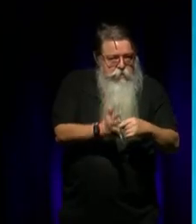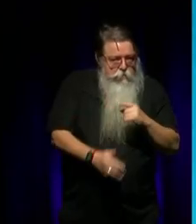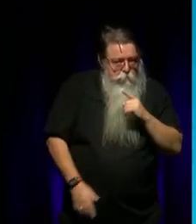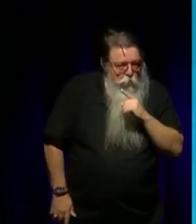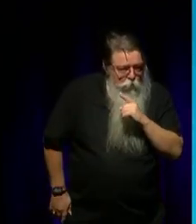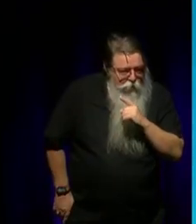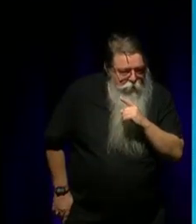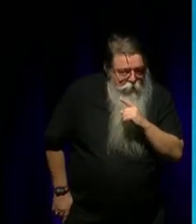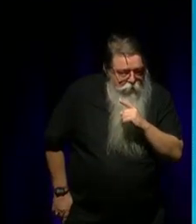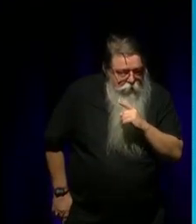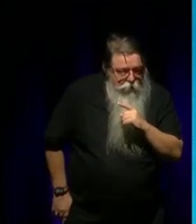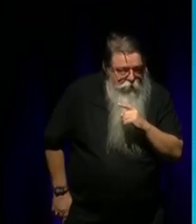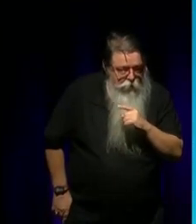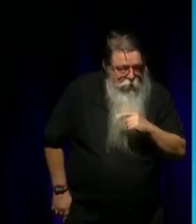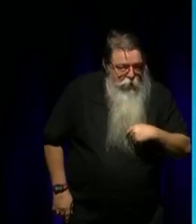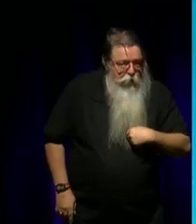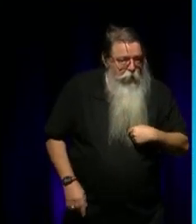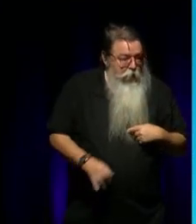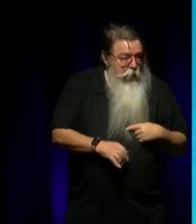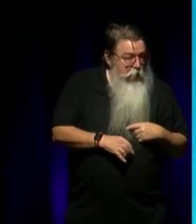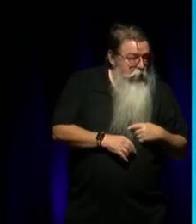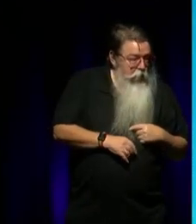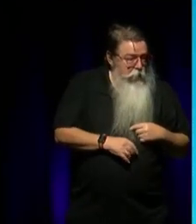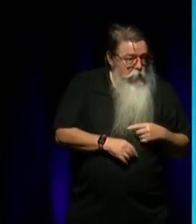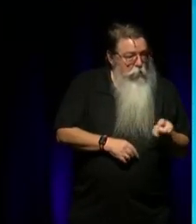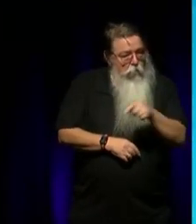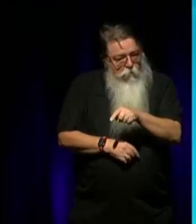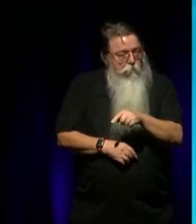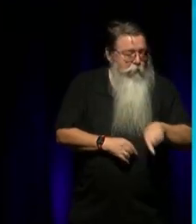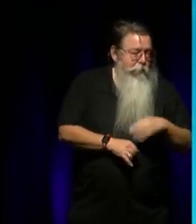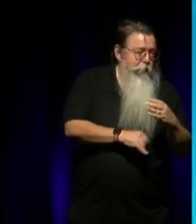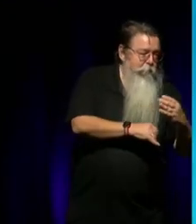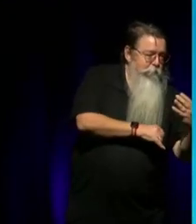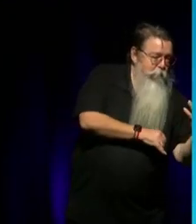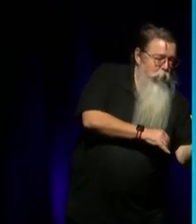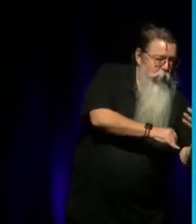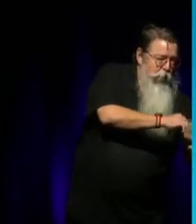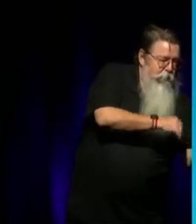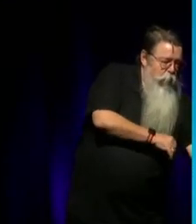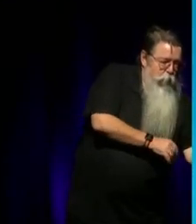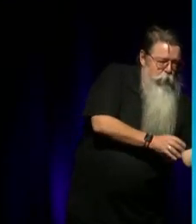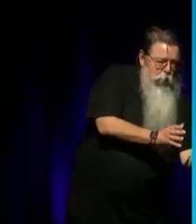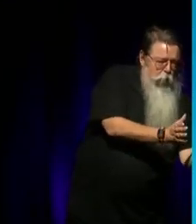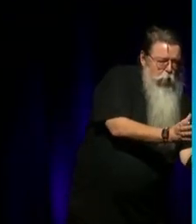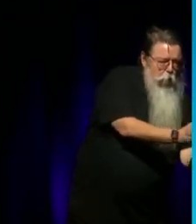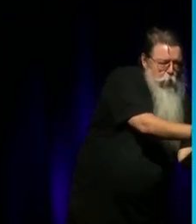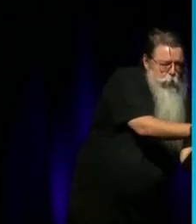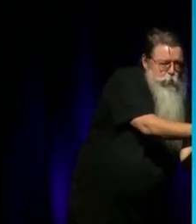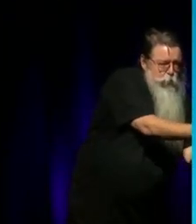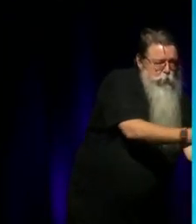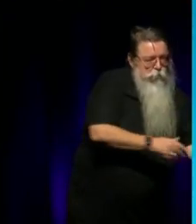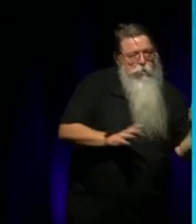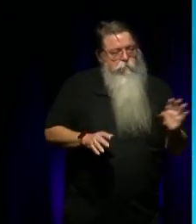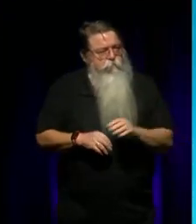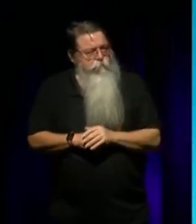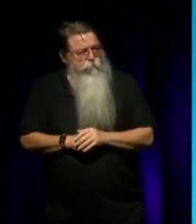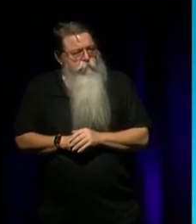And then the last four, which were quite close. So, we're all... The siblings are all quite close. We... Yeah, in terms